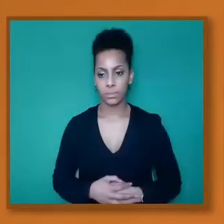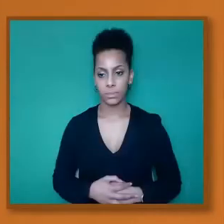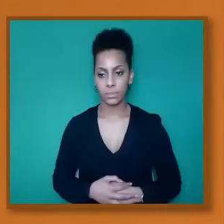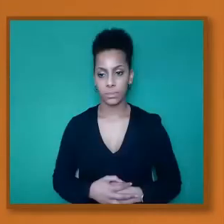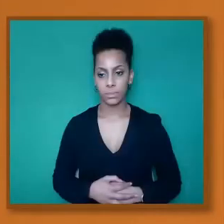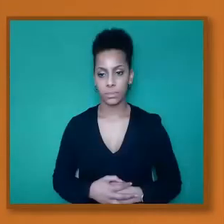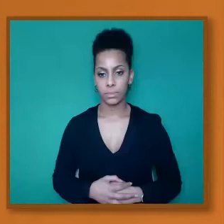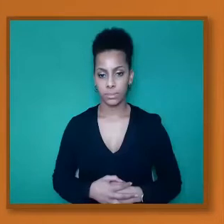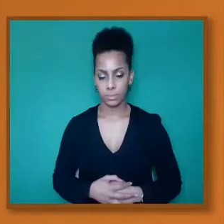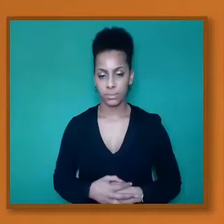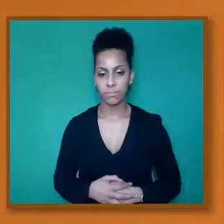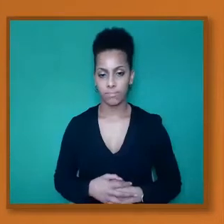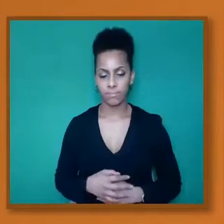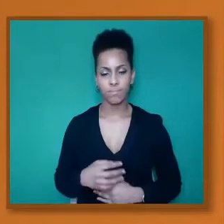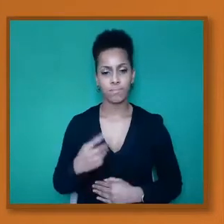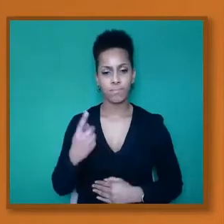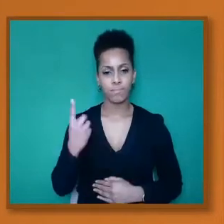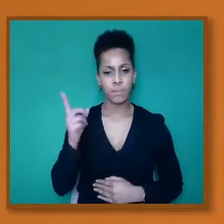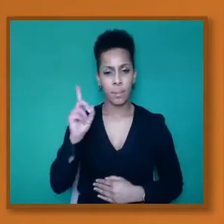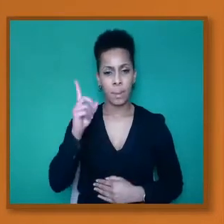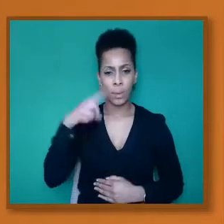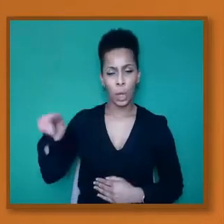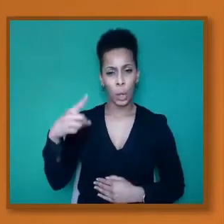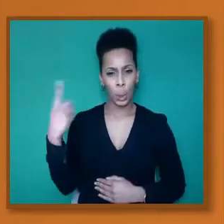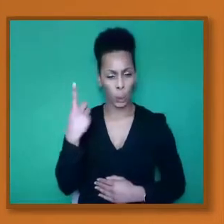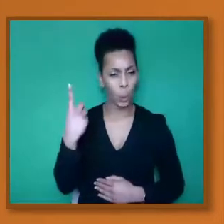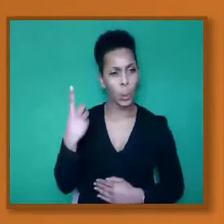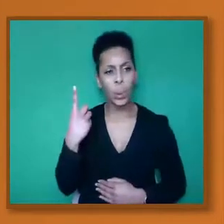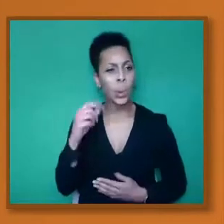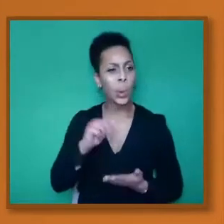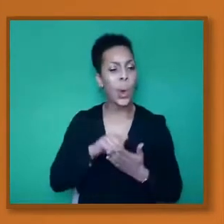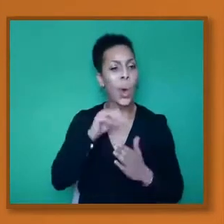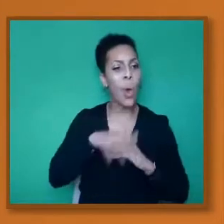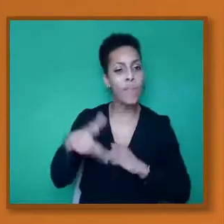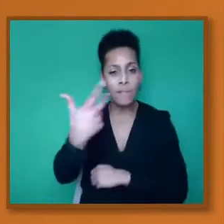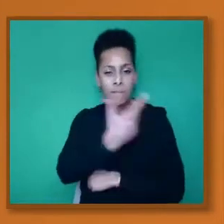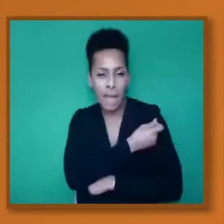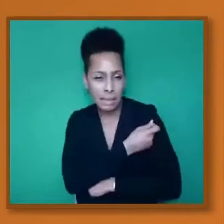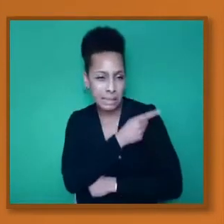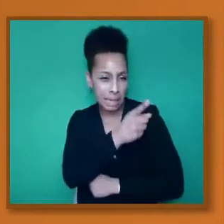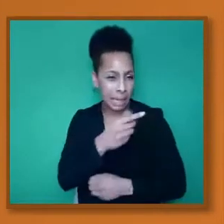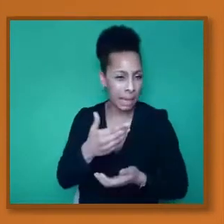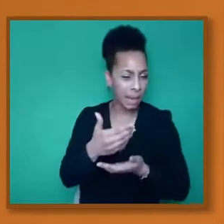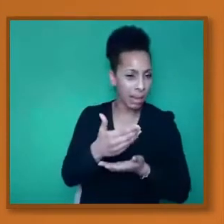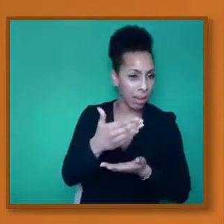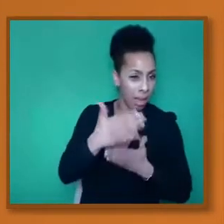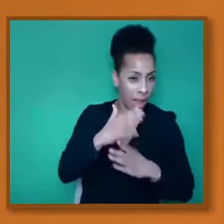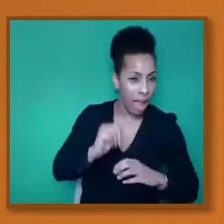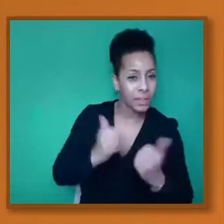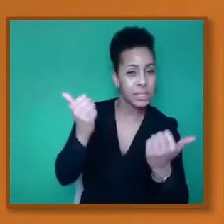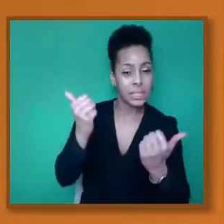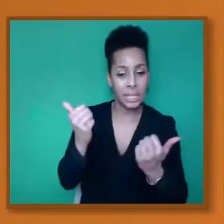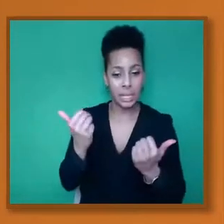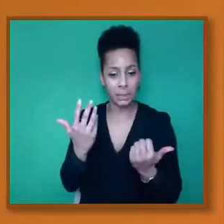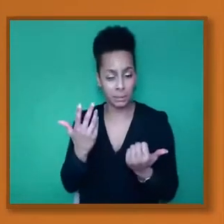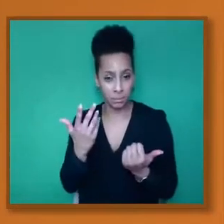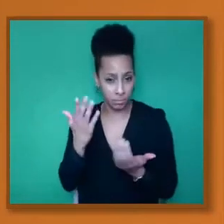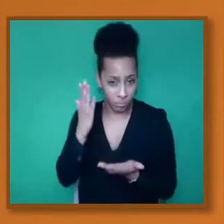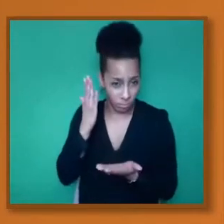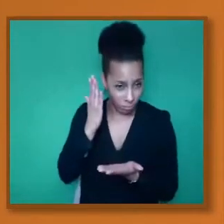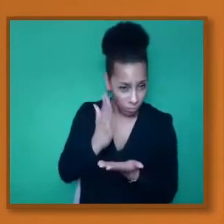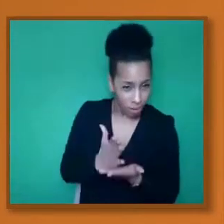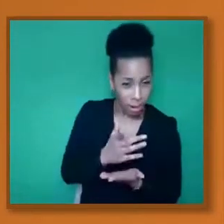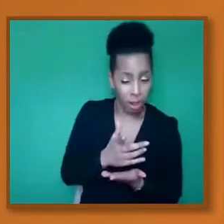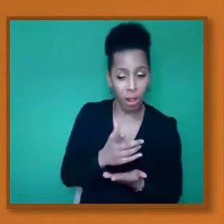vaccine have that credibility. And I'll give you one example. Last June, when the Public Health